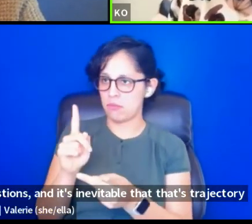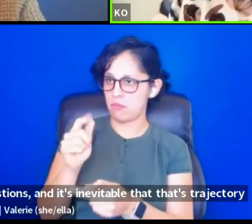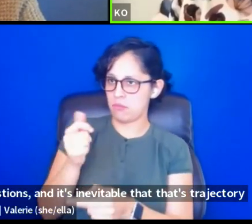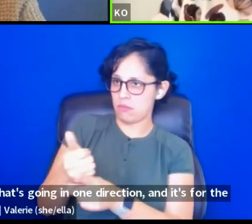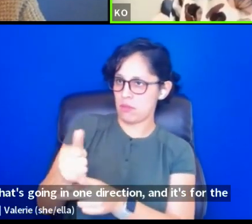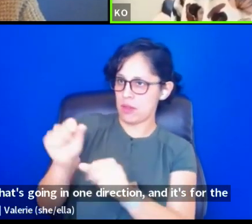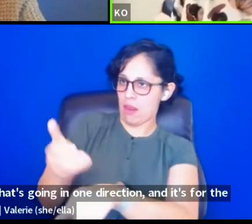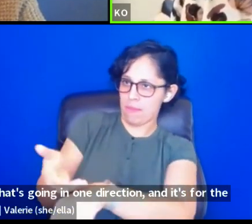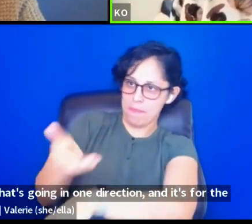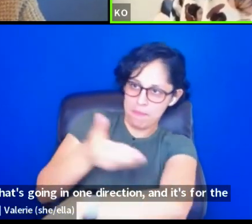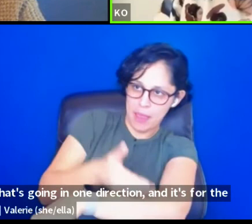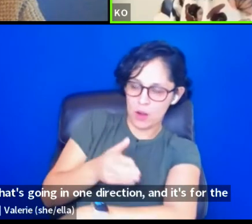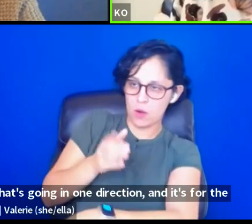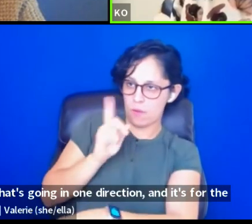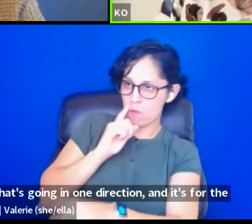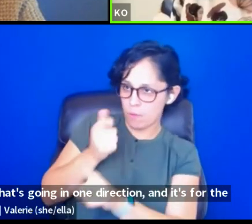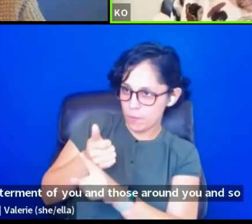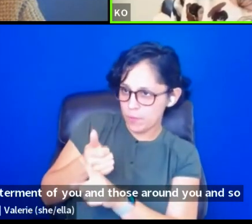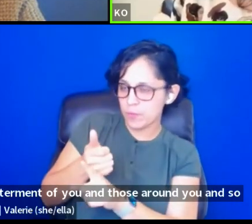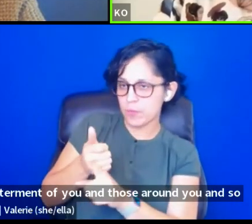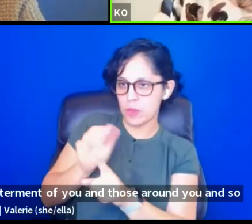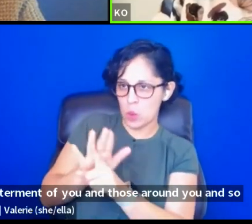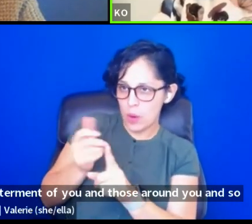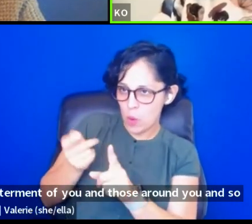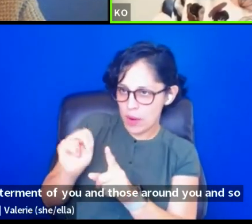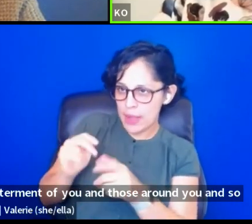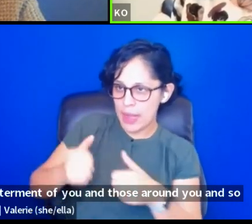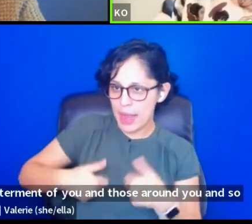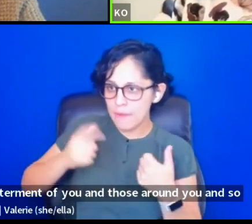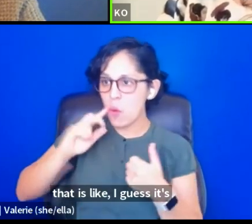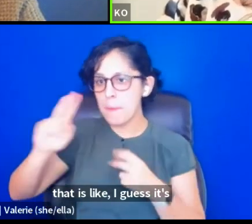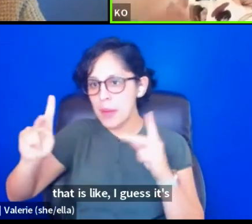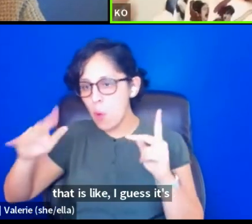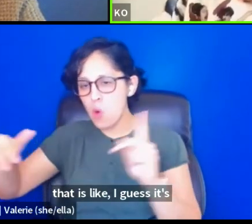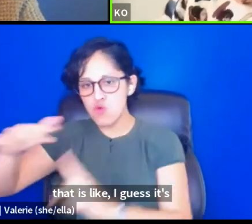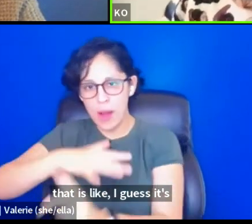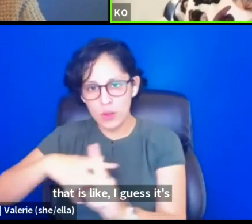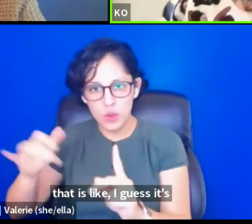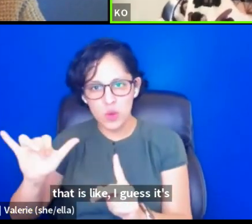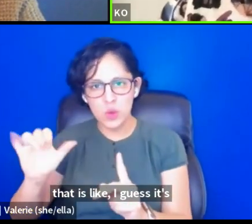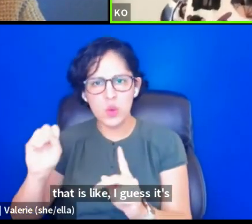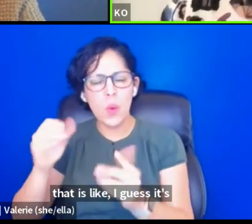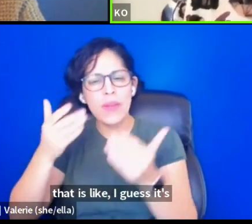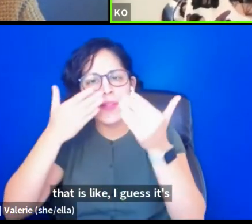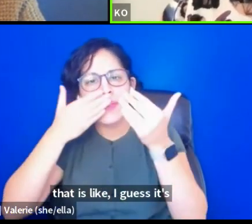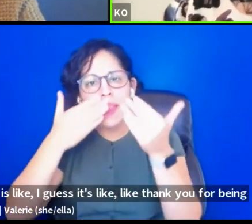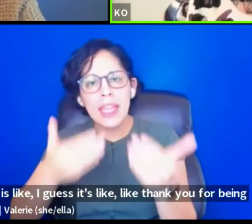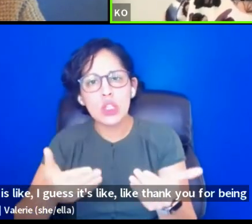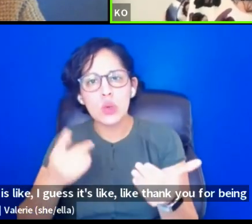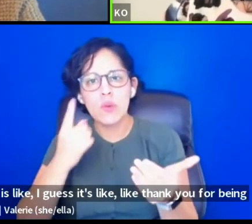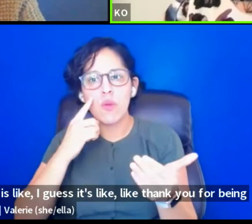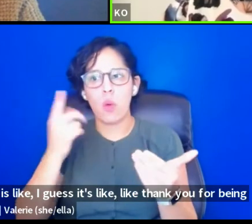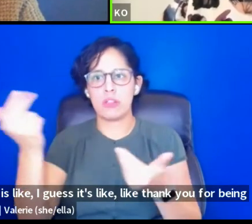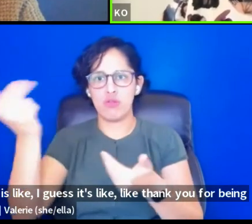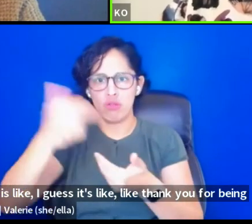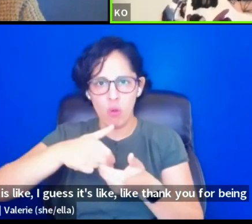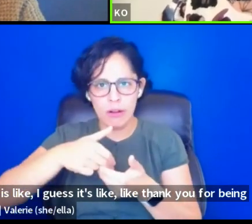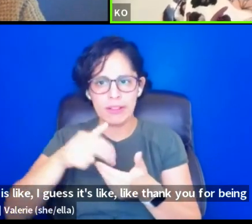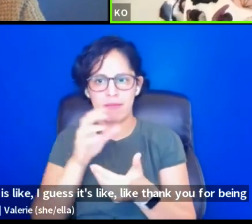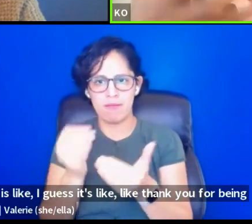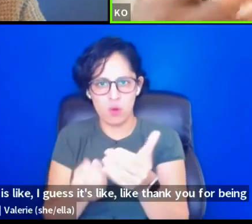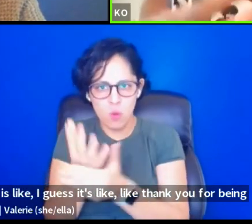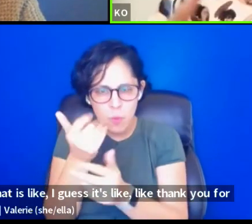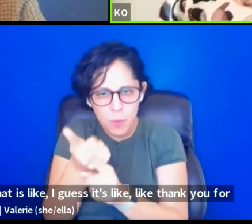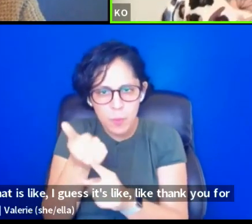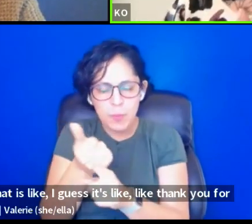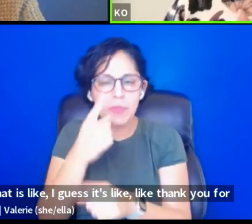those around you. And so that is like, I guess it's like, like, thank you for being here and growing. Um,